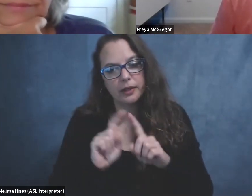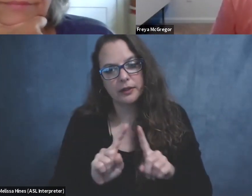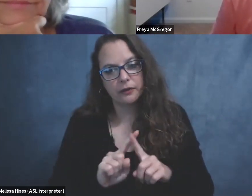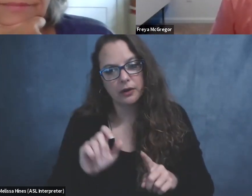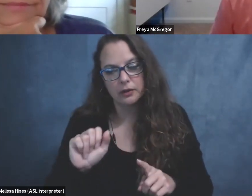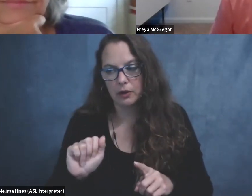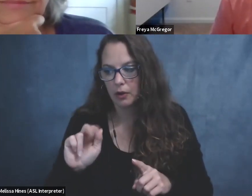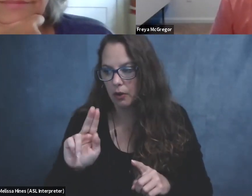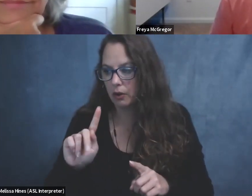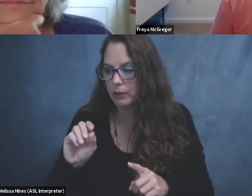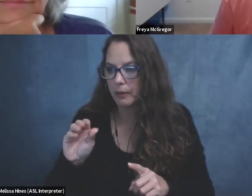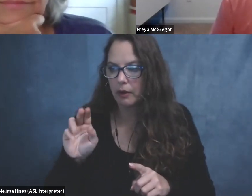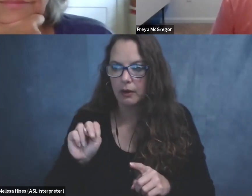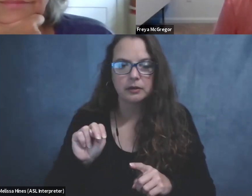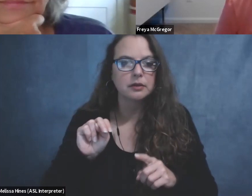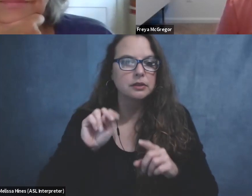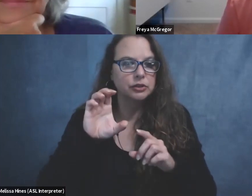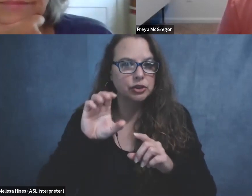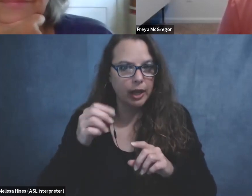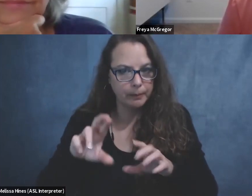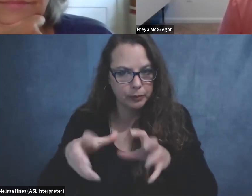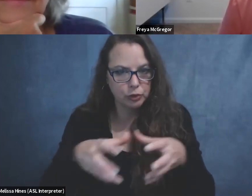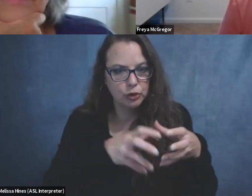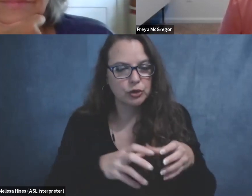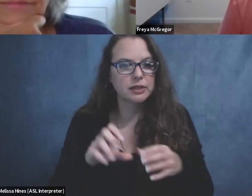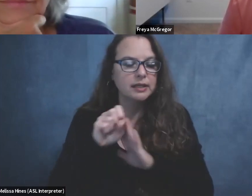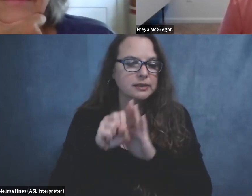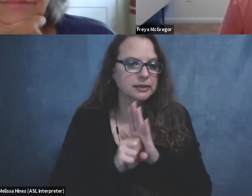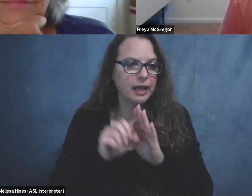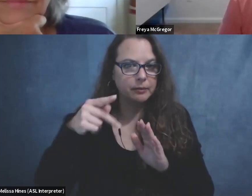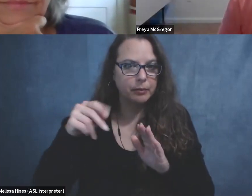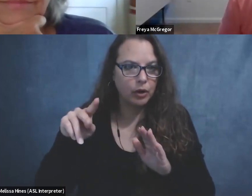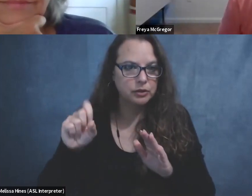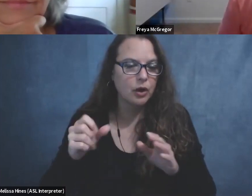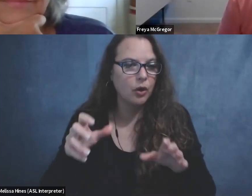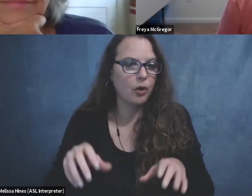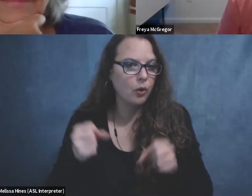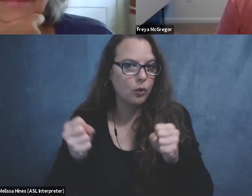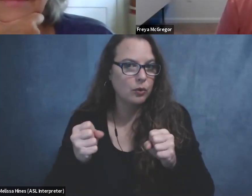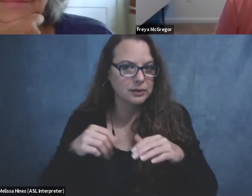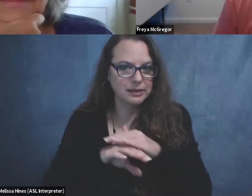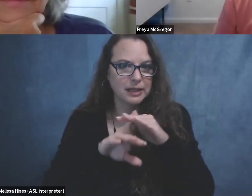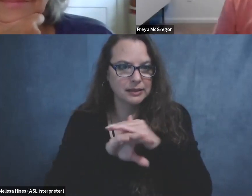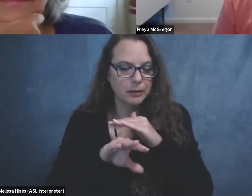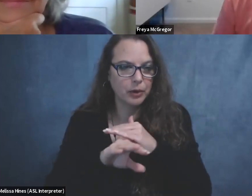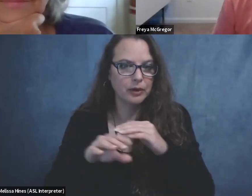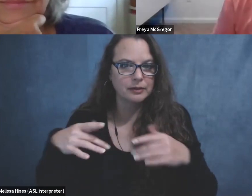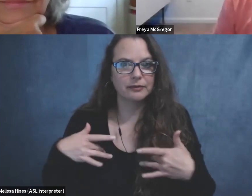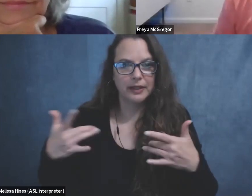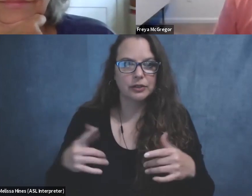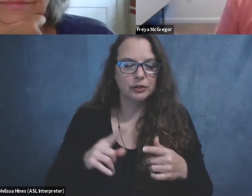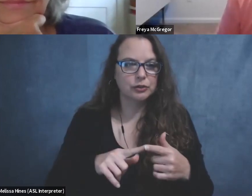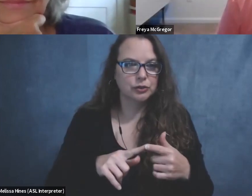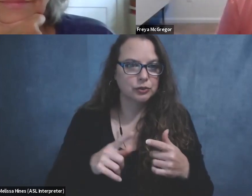chapters and bird clubs and nature centers and state parks, holding accessible out bird outings to help us celebrate bird ability week. Um, so